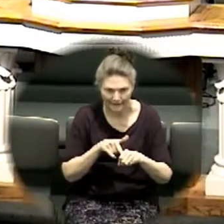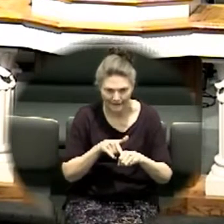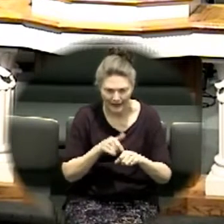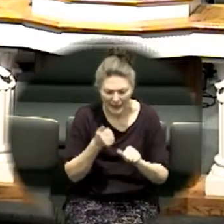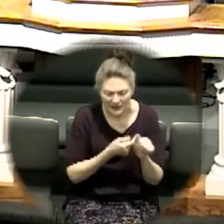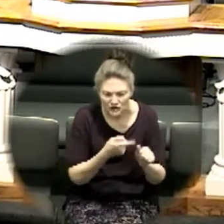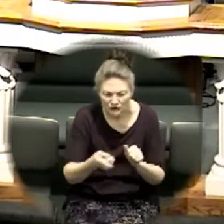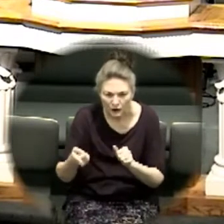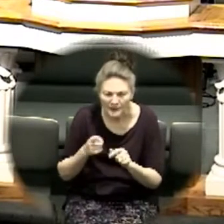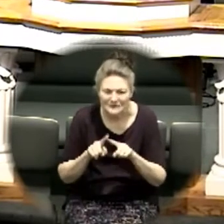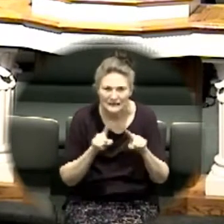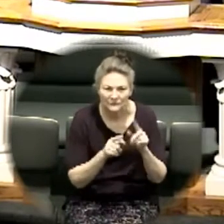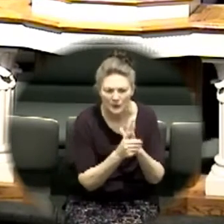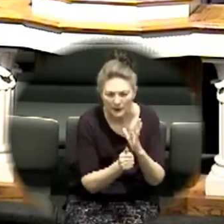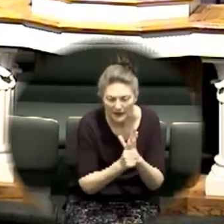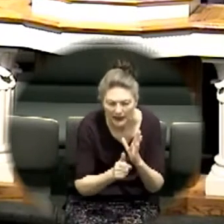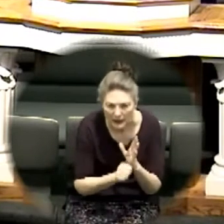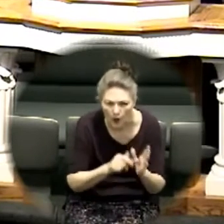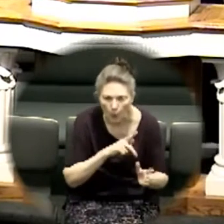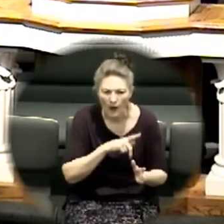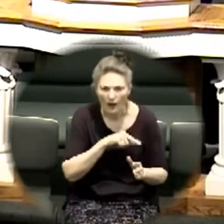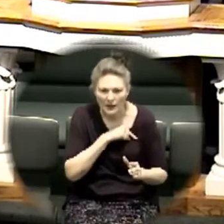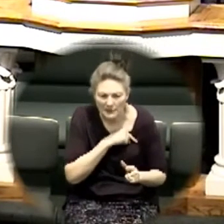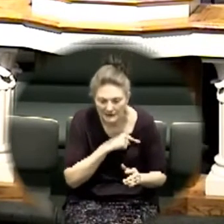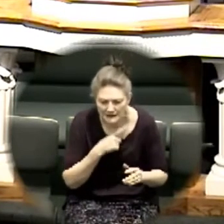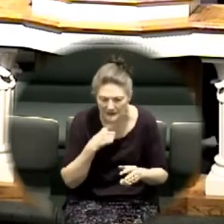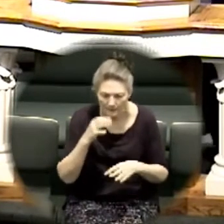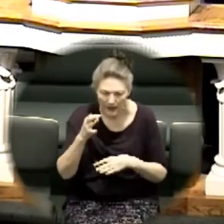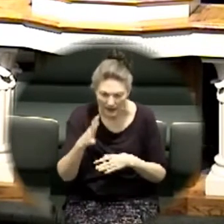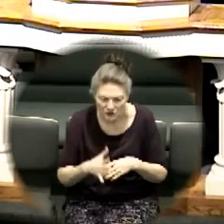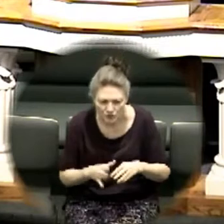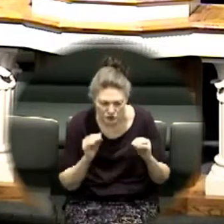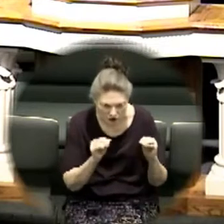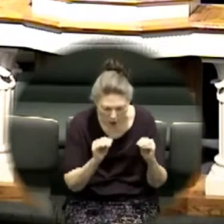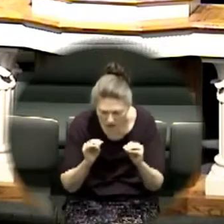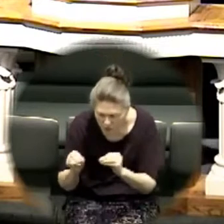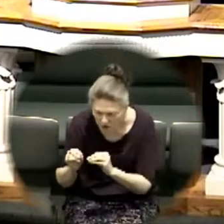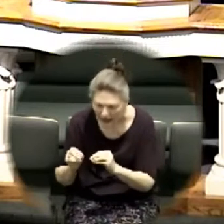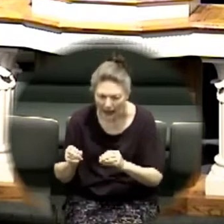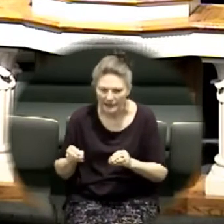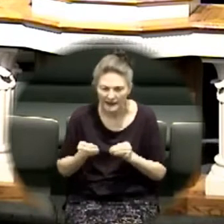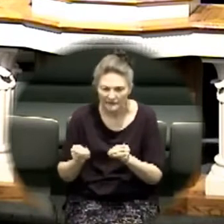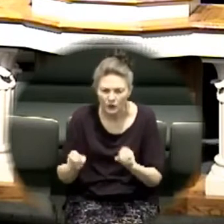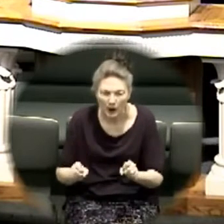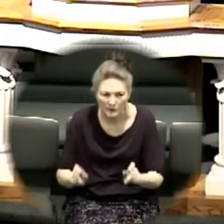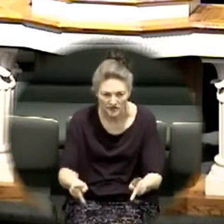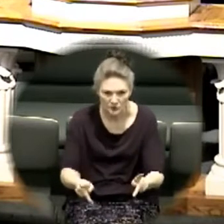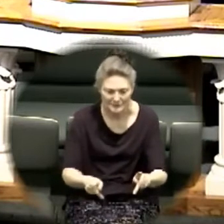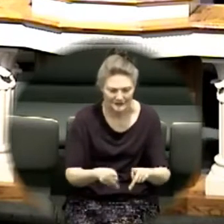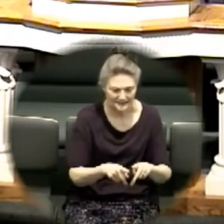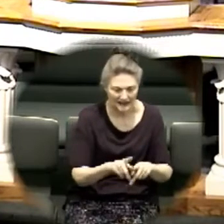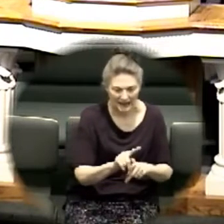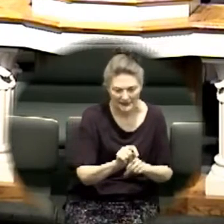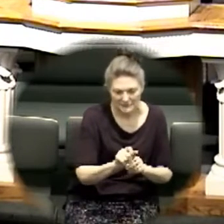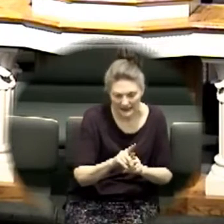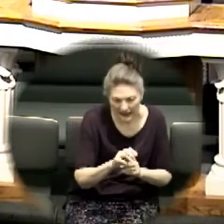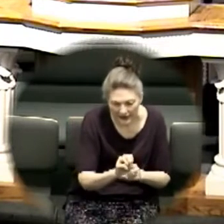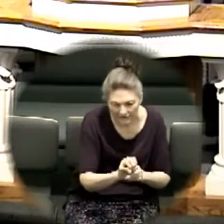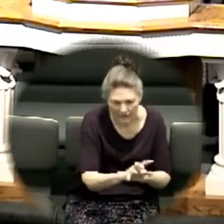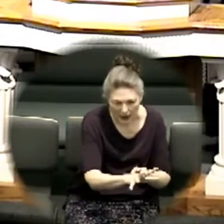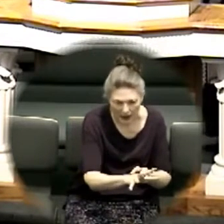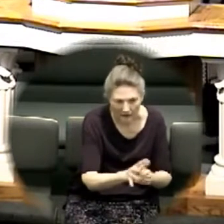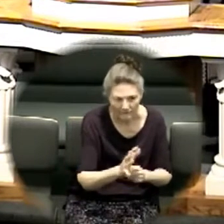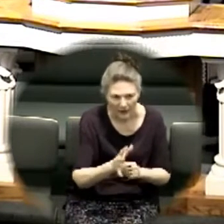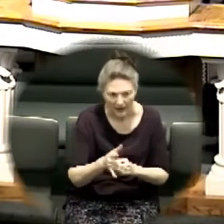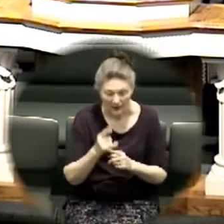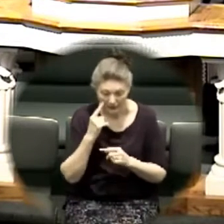taught and trained and instilled in you and given you opportunities like the take five or sister tamika has said more than once that the things